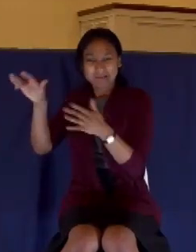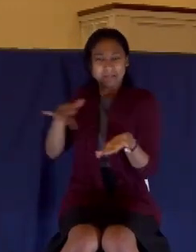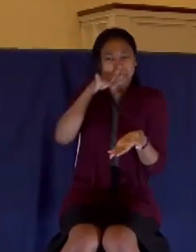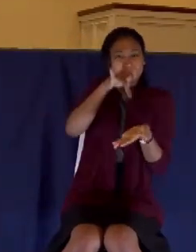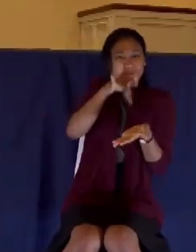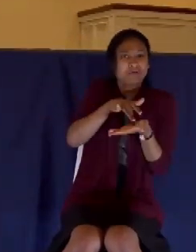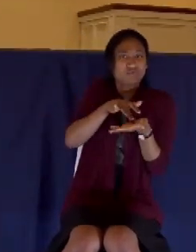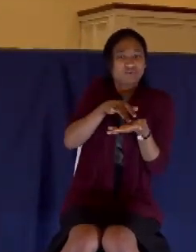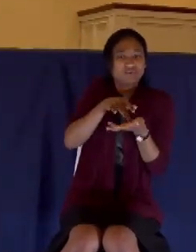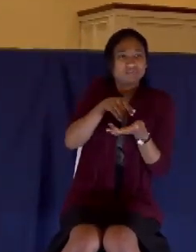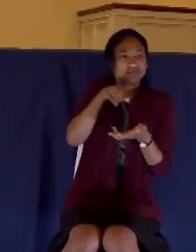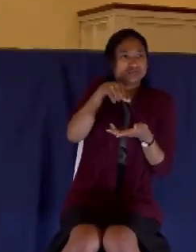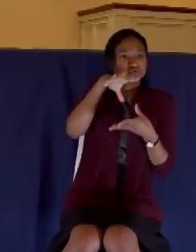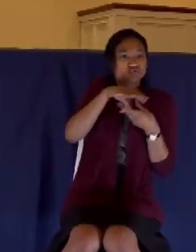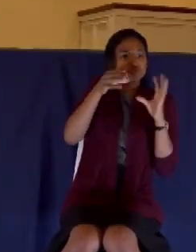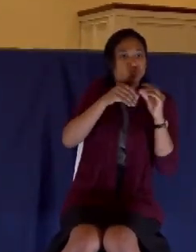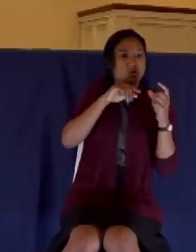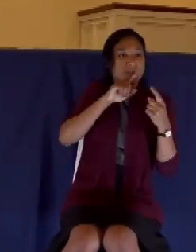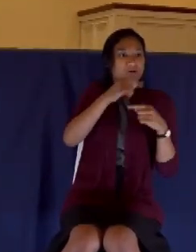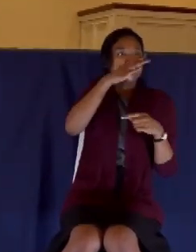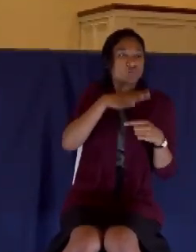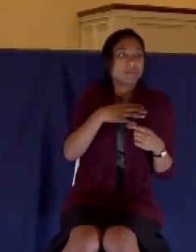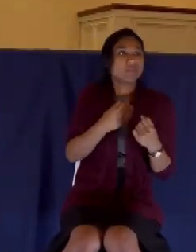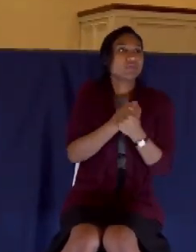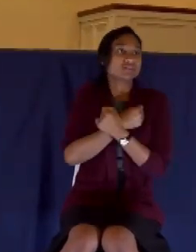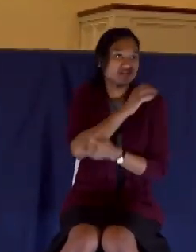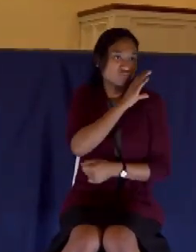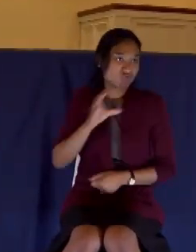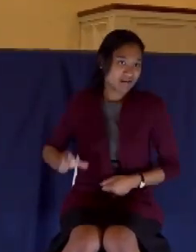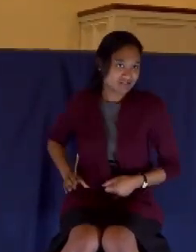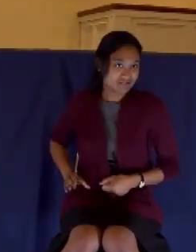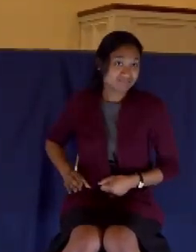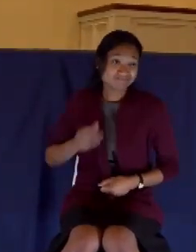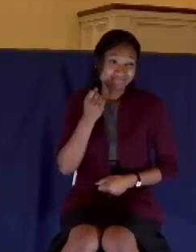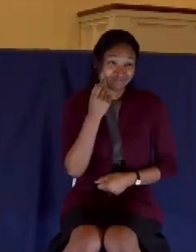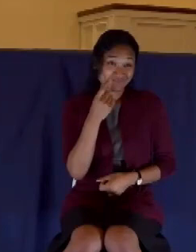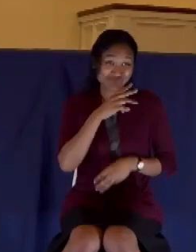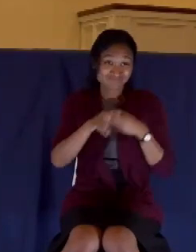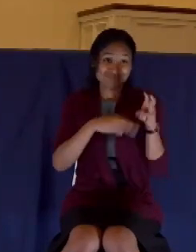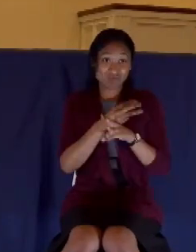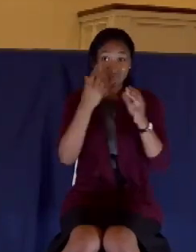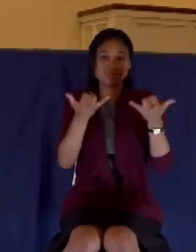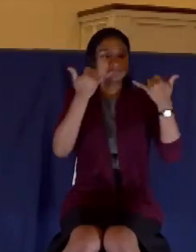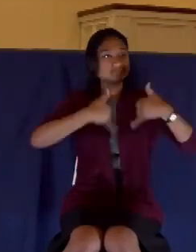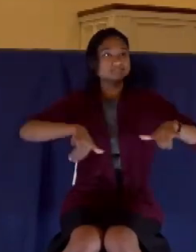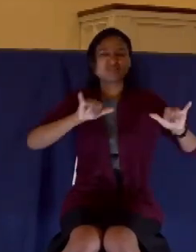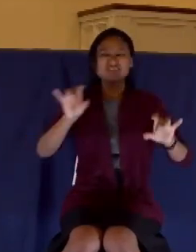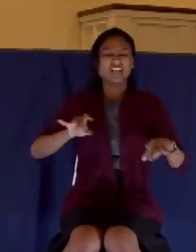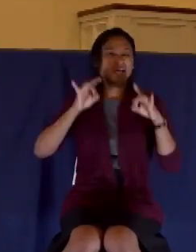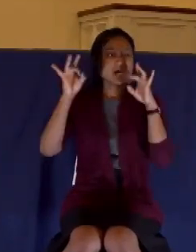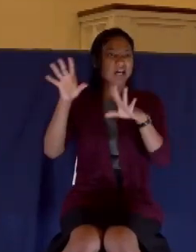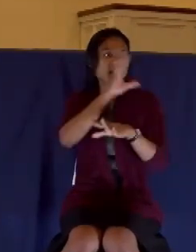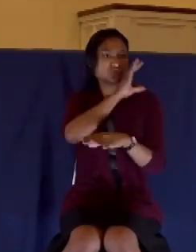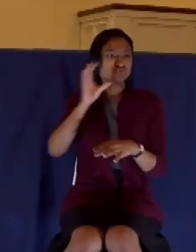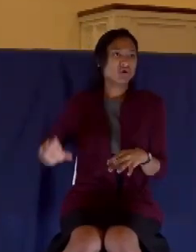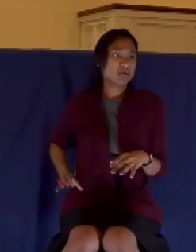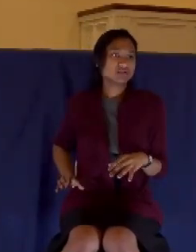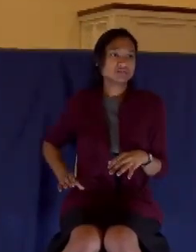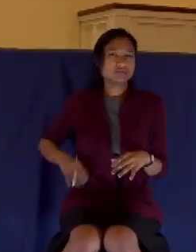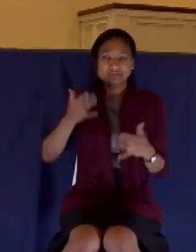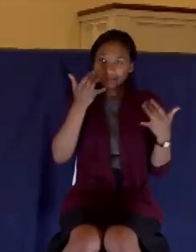world still hates Christ. The world still despises him. They're still plotting to destroy him while true believers